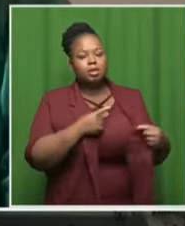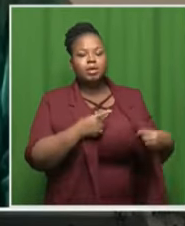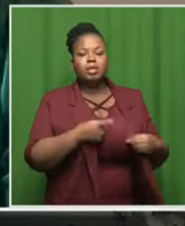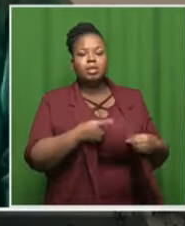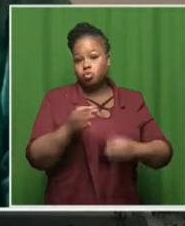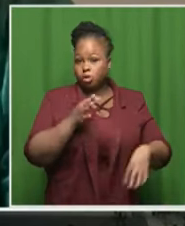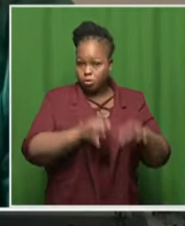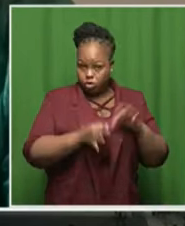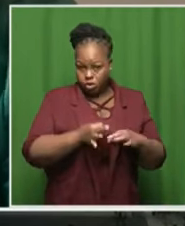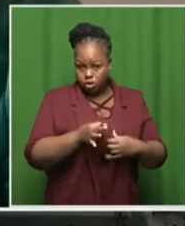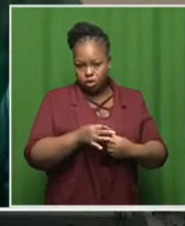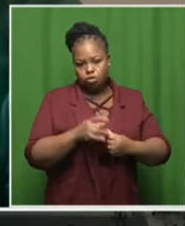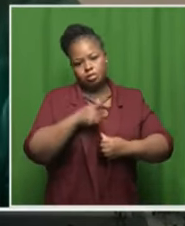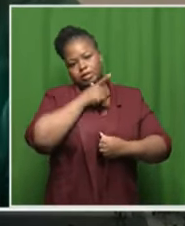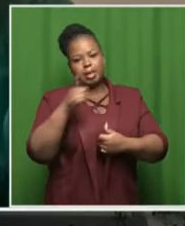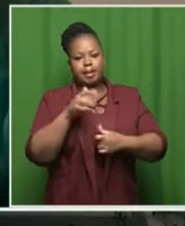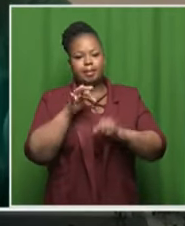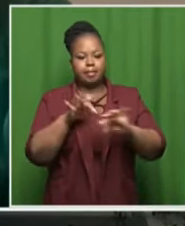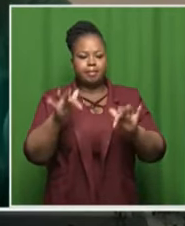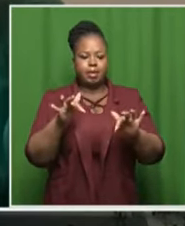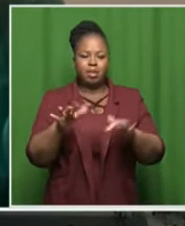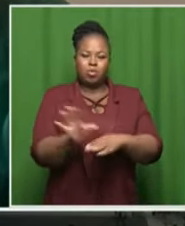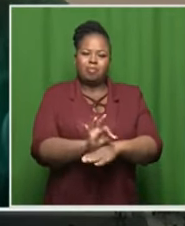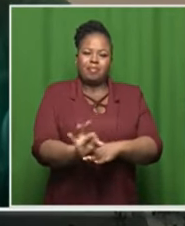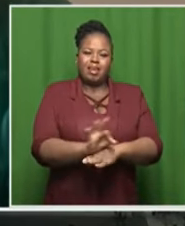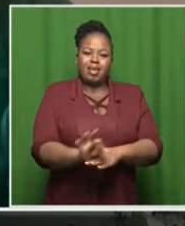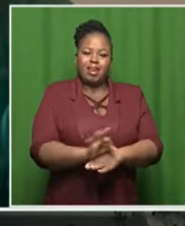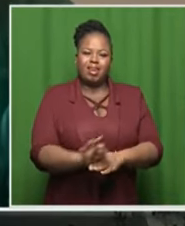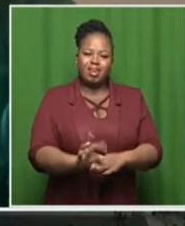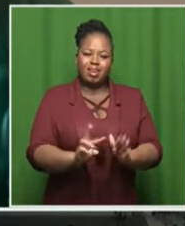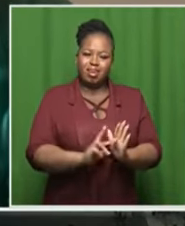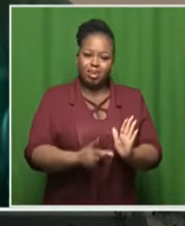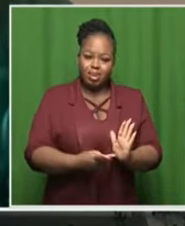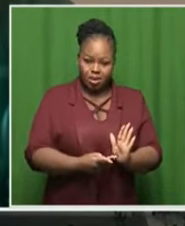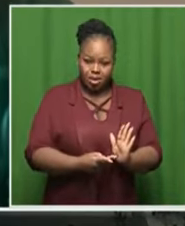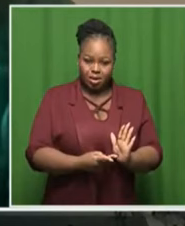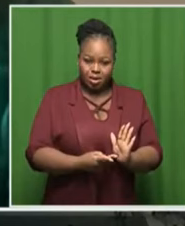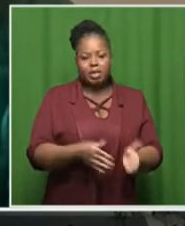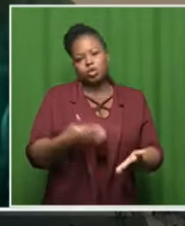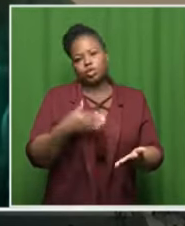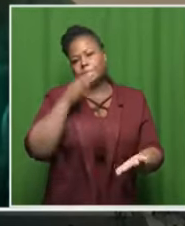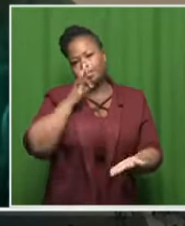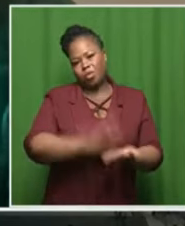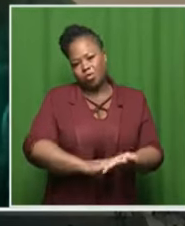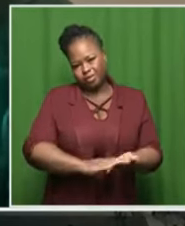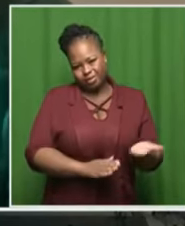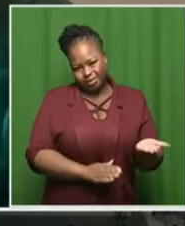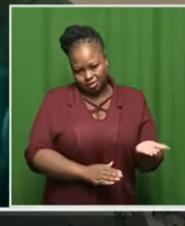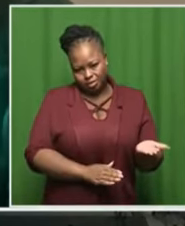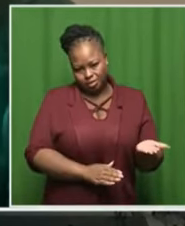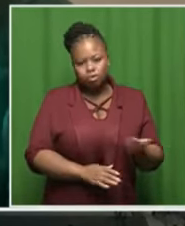a politician you should be telling people about your plans rather than empty promises so